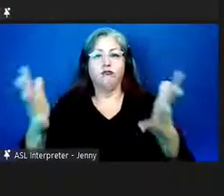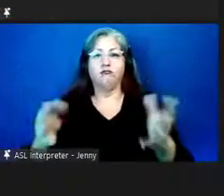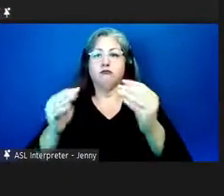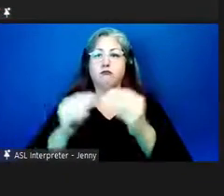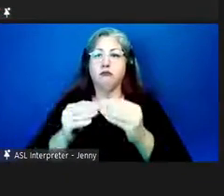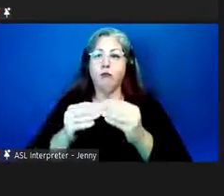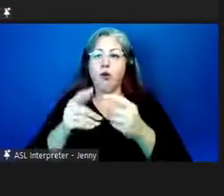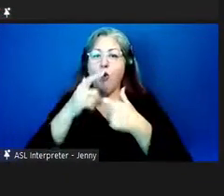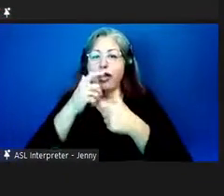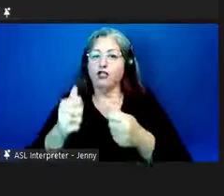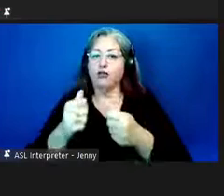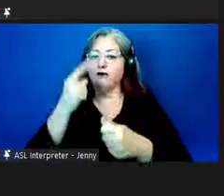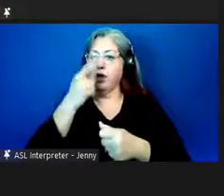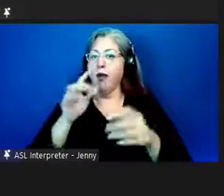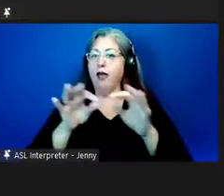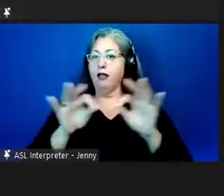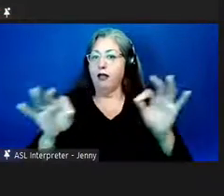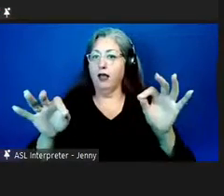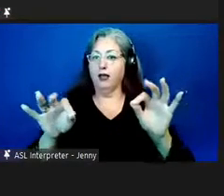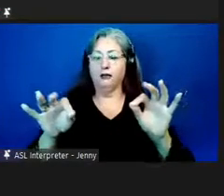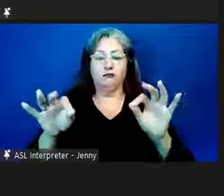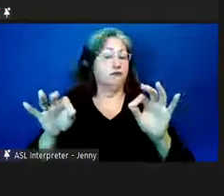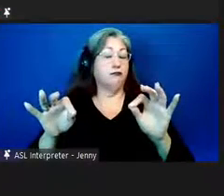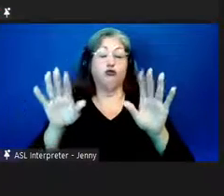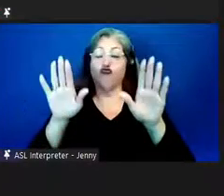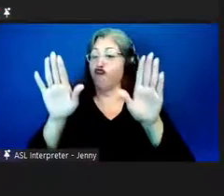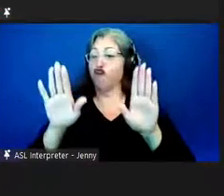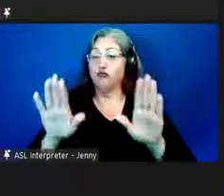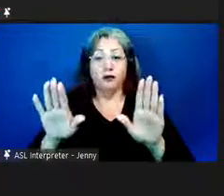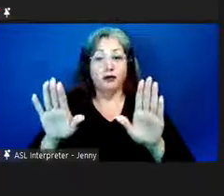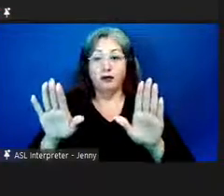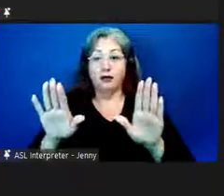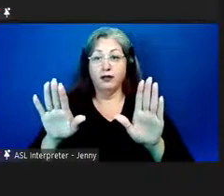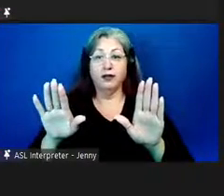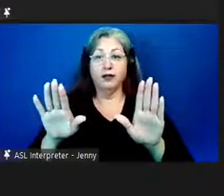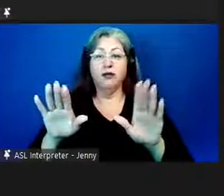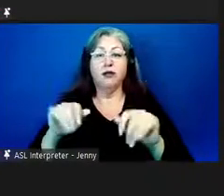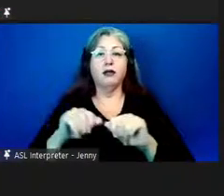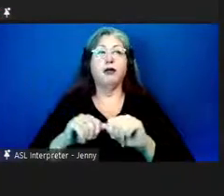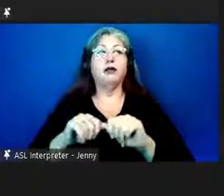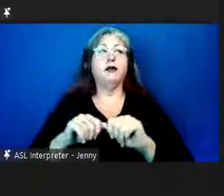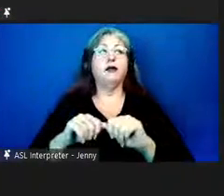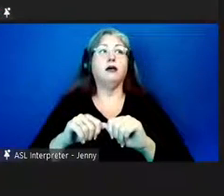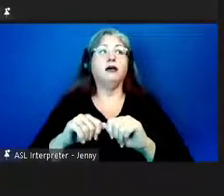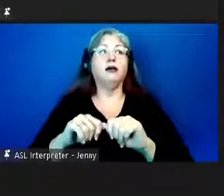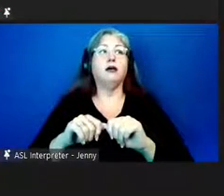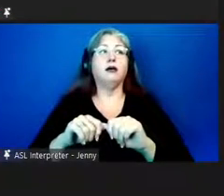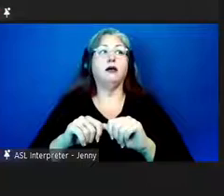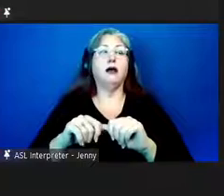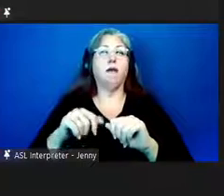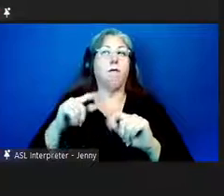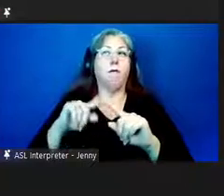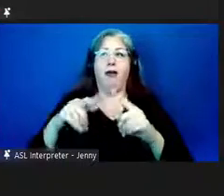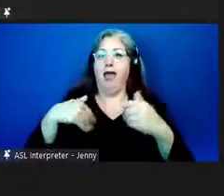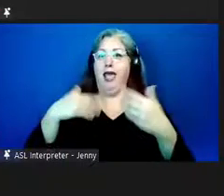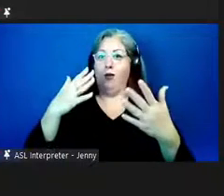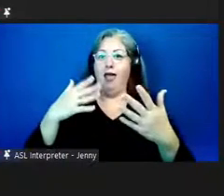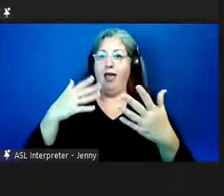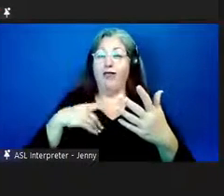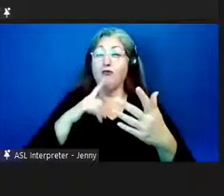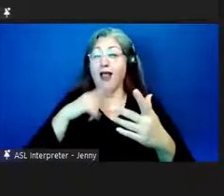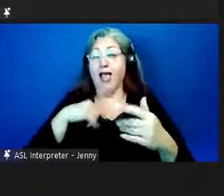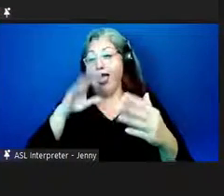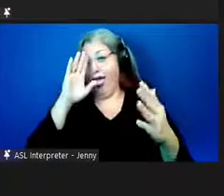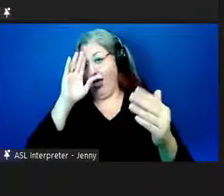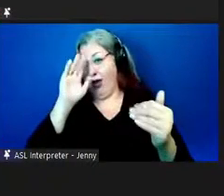hawaiian language i think it's great uh i i i i don't know i just hope uh